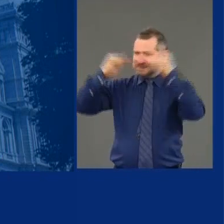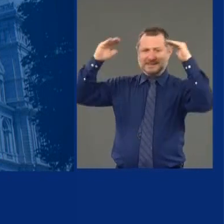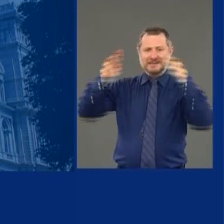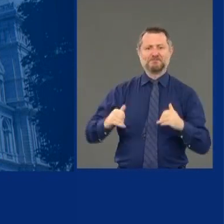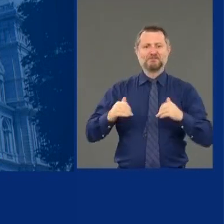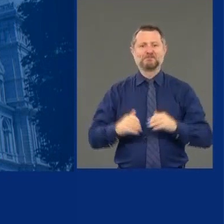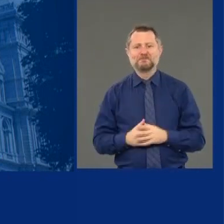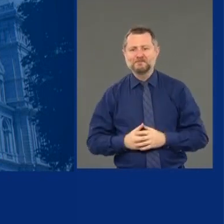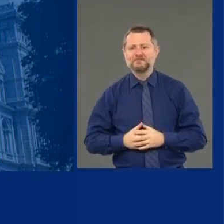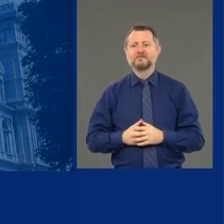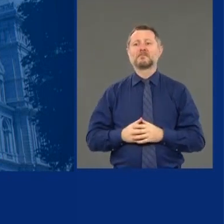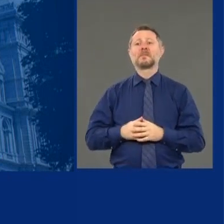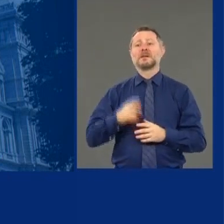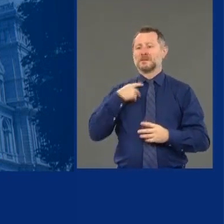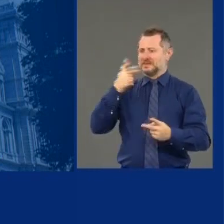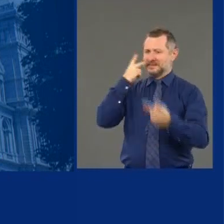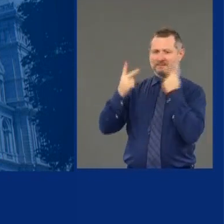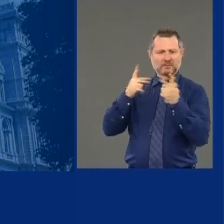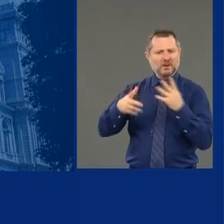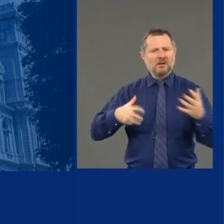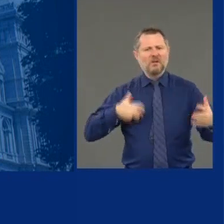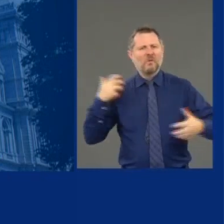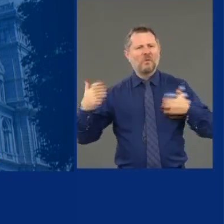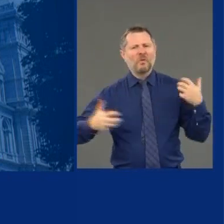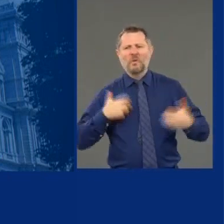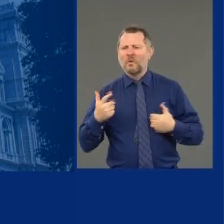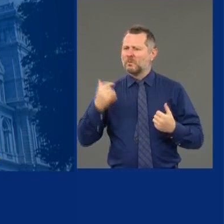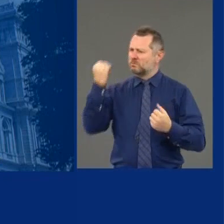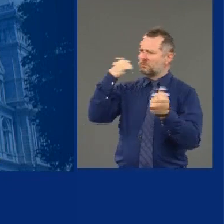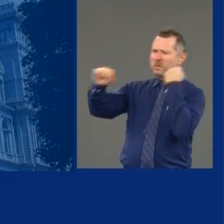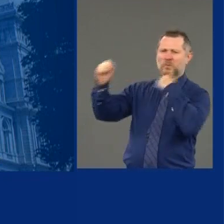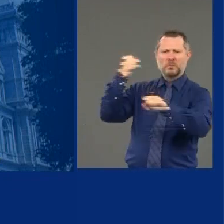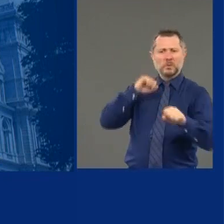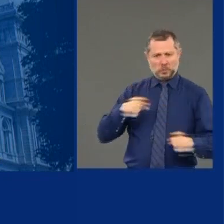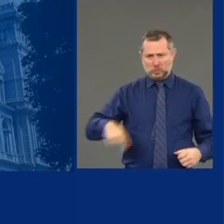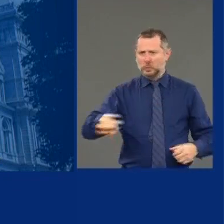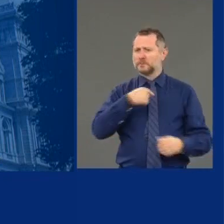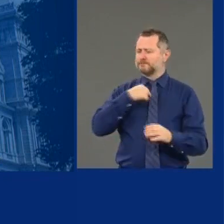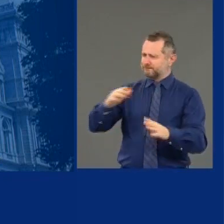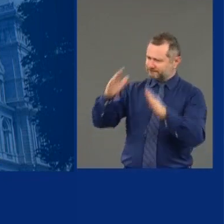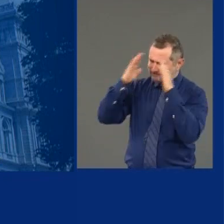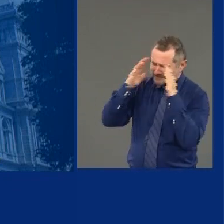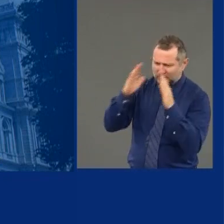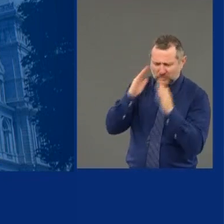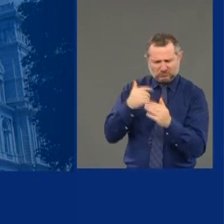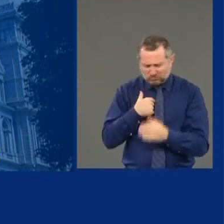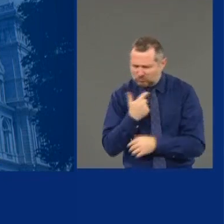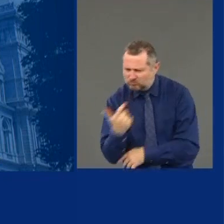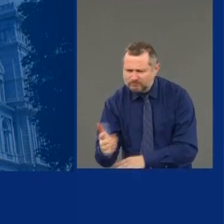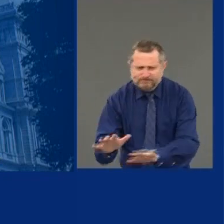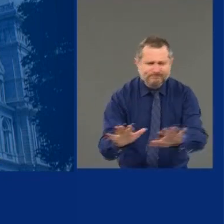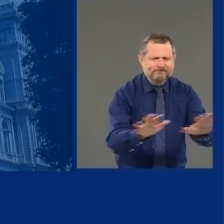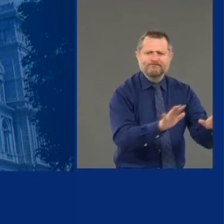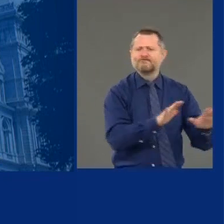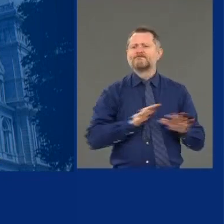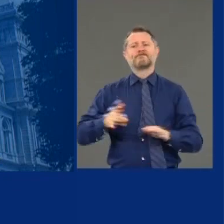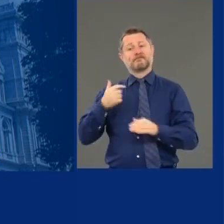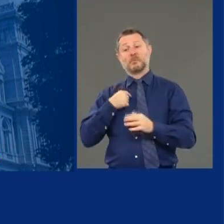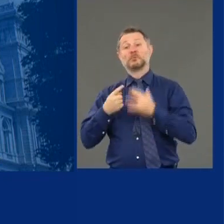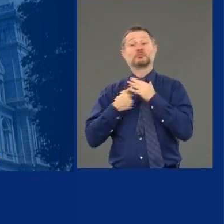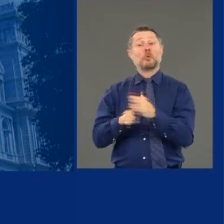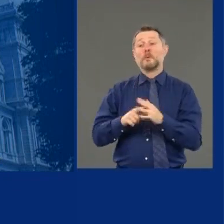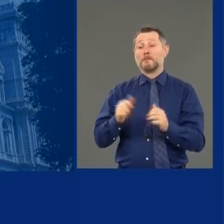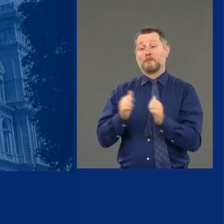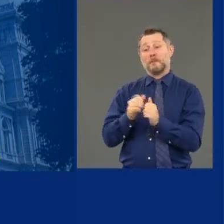how to hear the anger, hear the outrage that vented with Mr. Floyd's death,